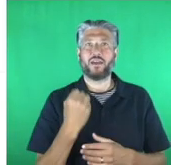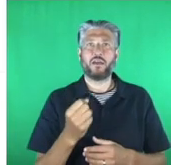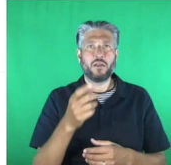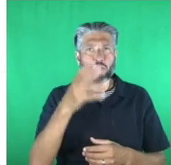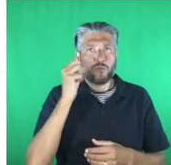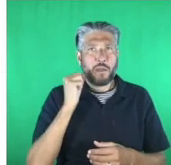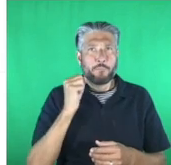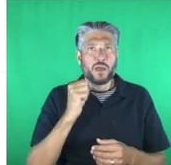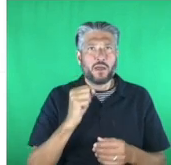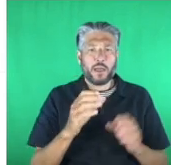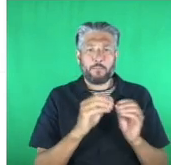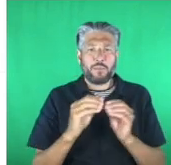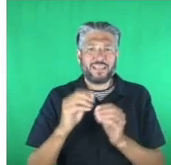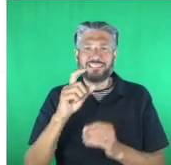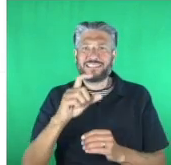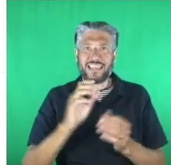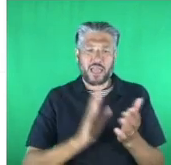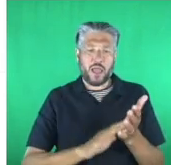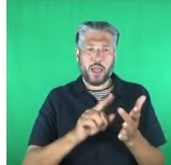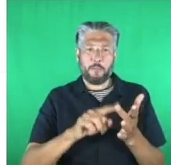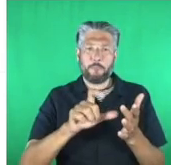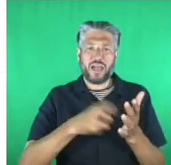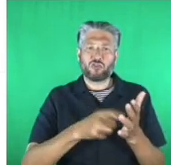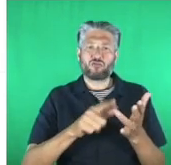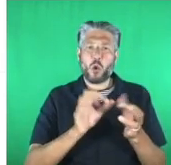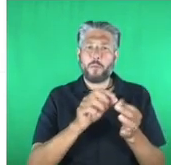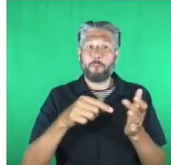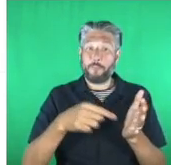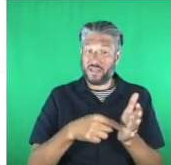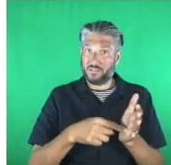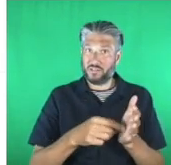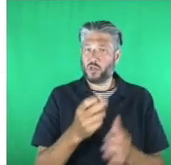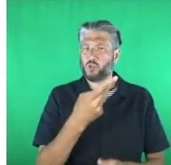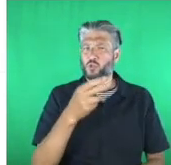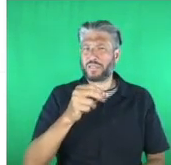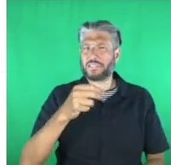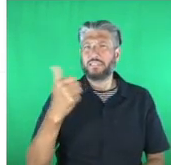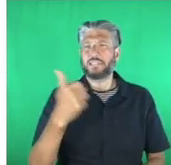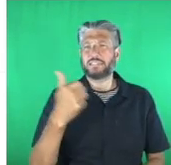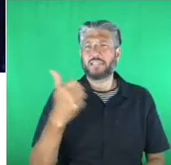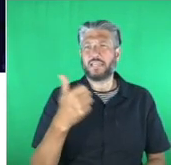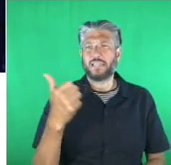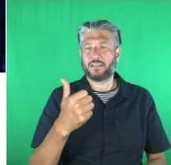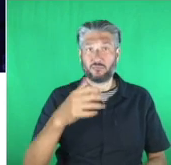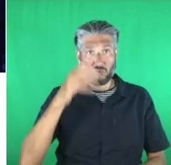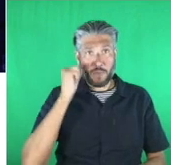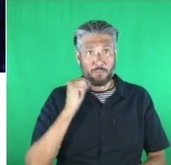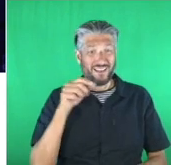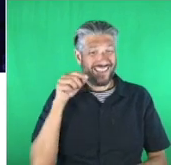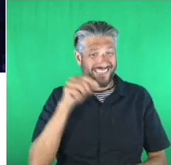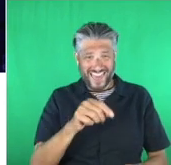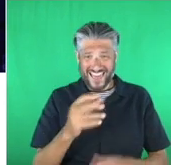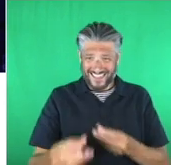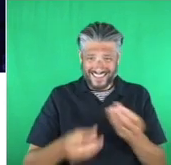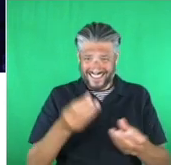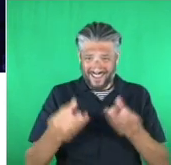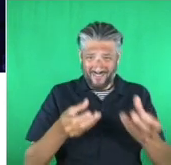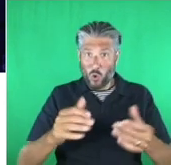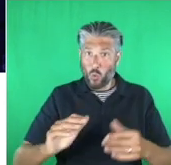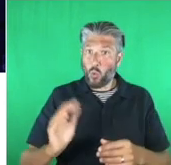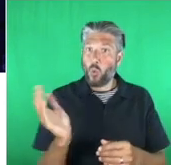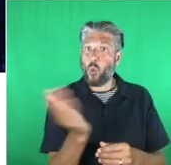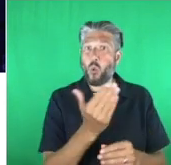2016, a little while ago now, they handed out a BBC micro bit to every year seven student in the country. Hundreds of thousands of